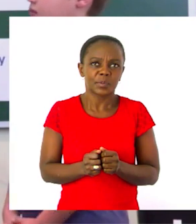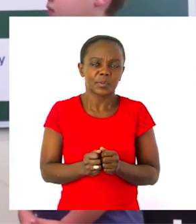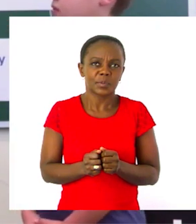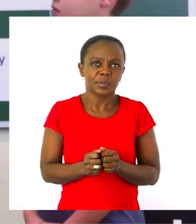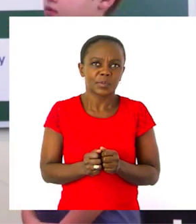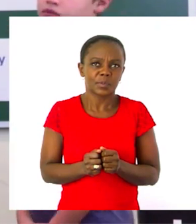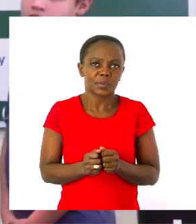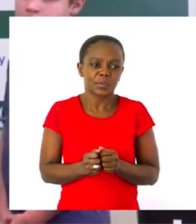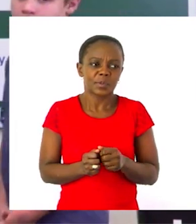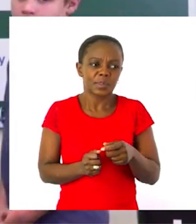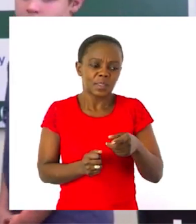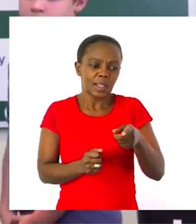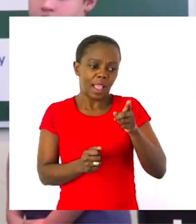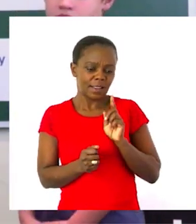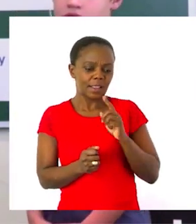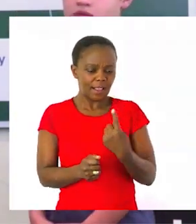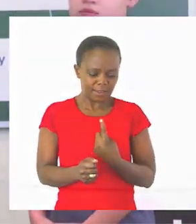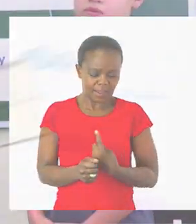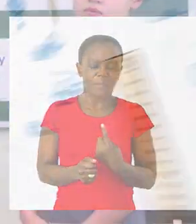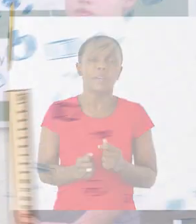they do it each day.